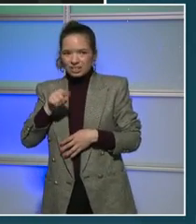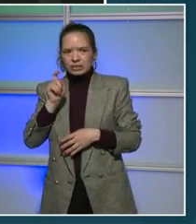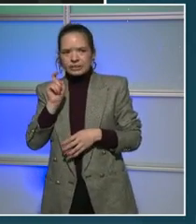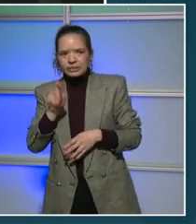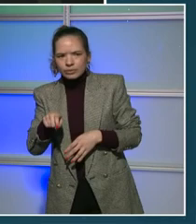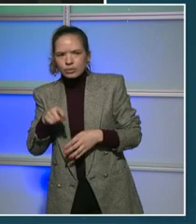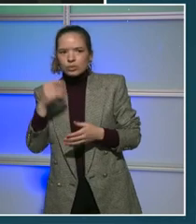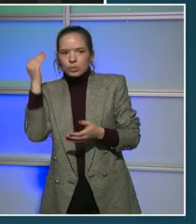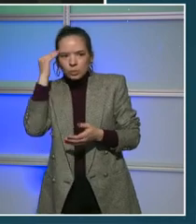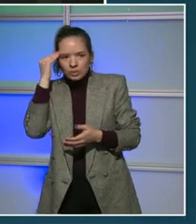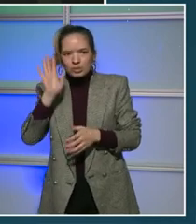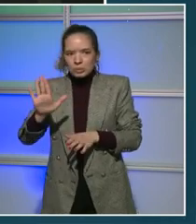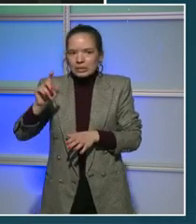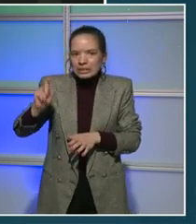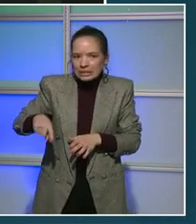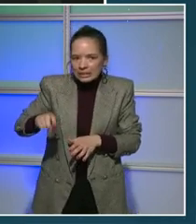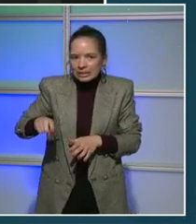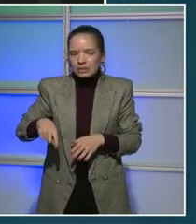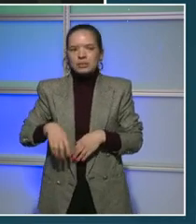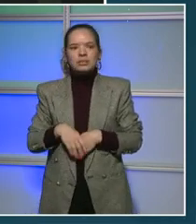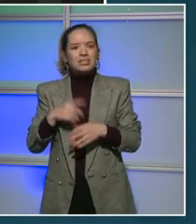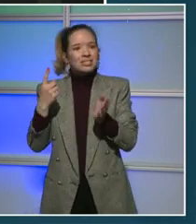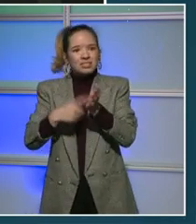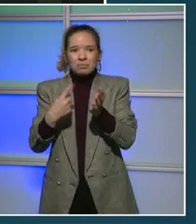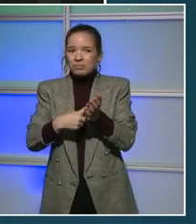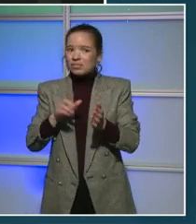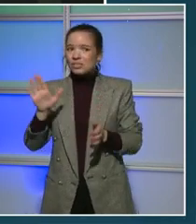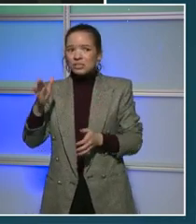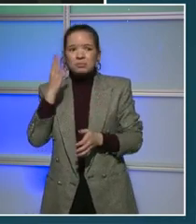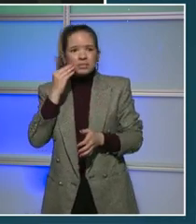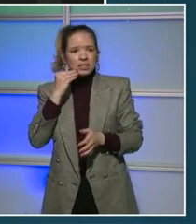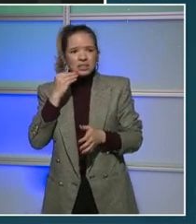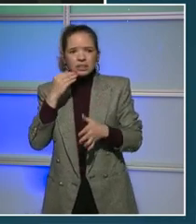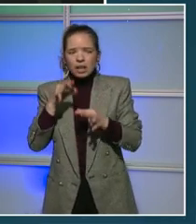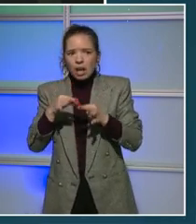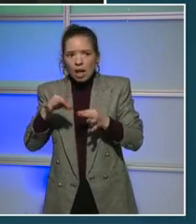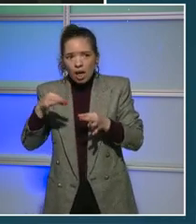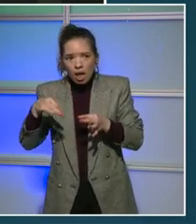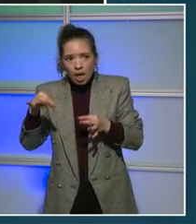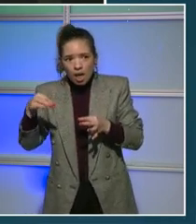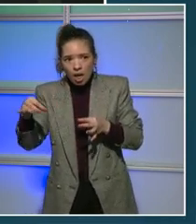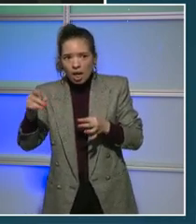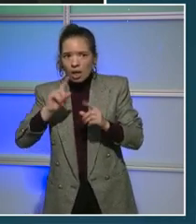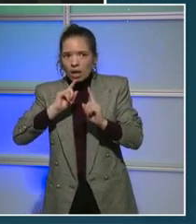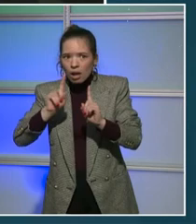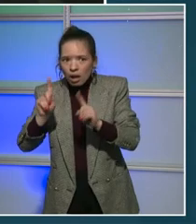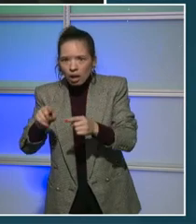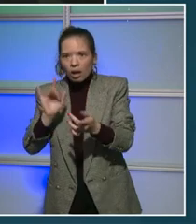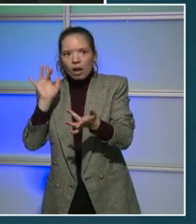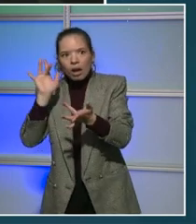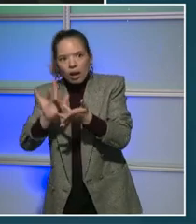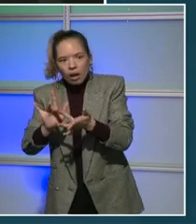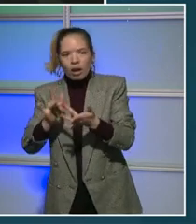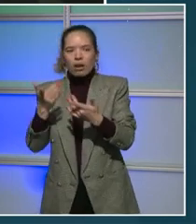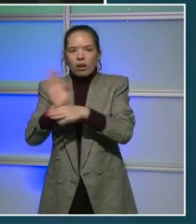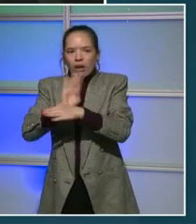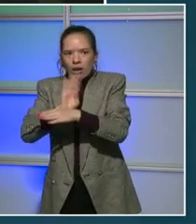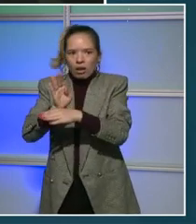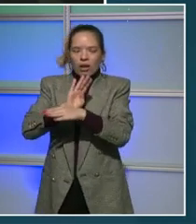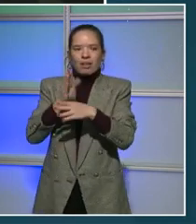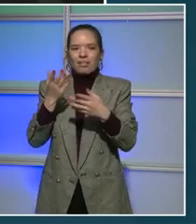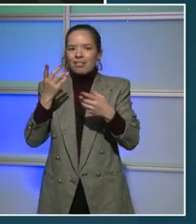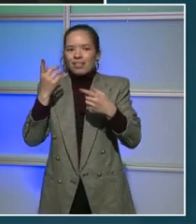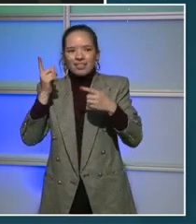they're not always able to respond in real time. And we're hoping to increase the LGBTQ Affairs Office